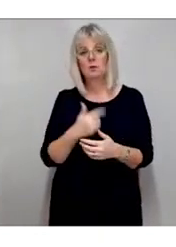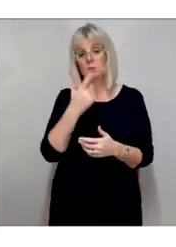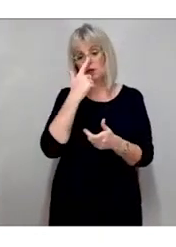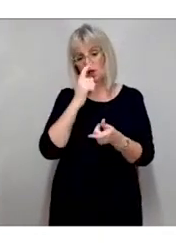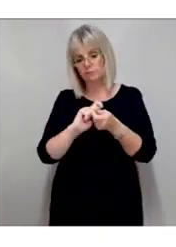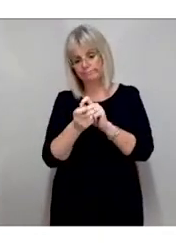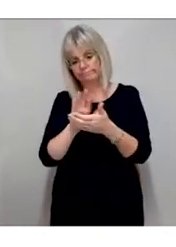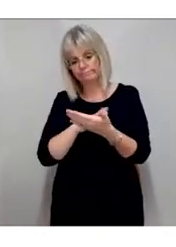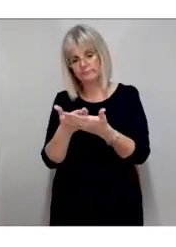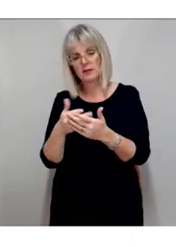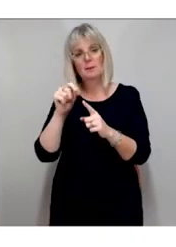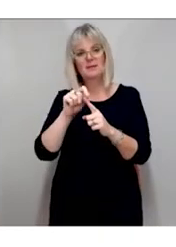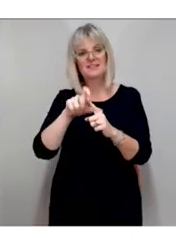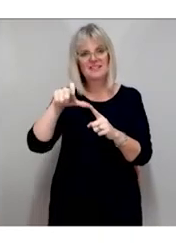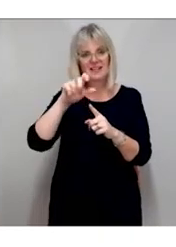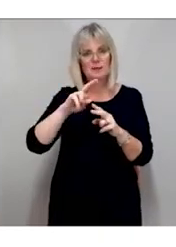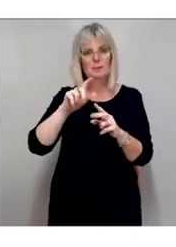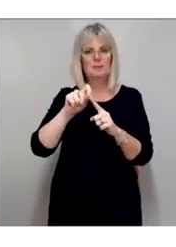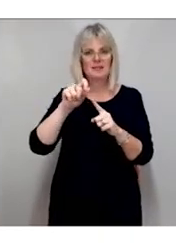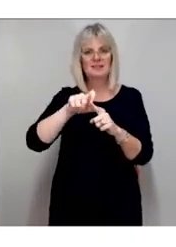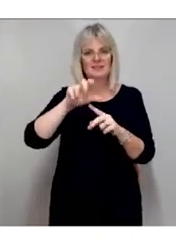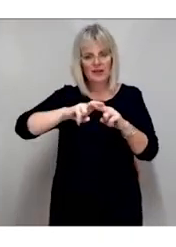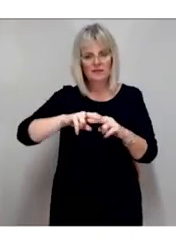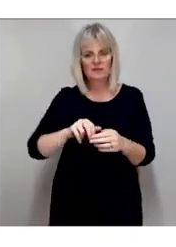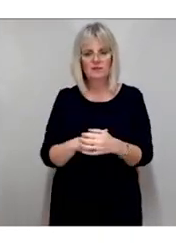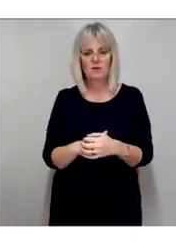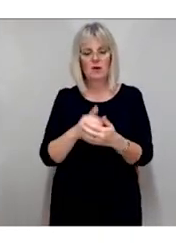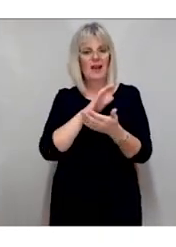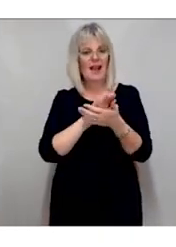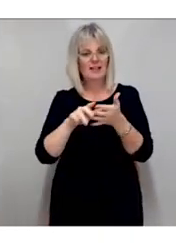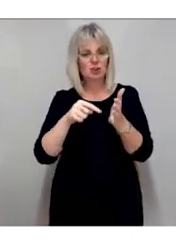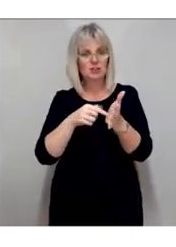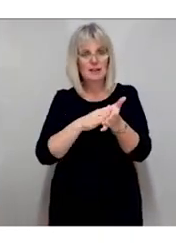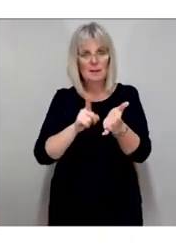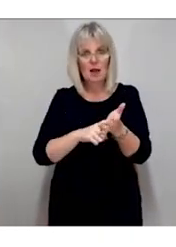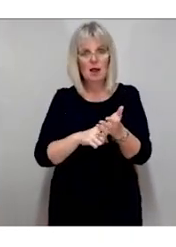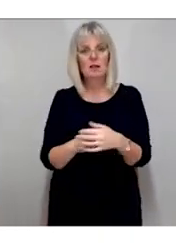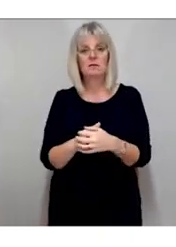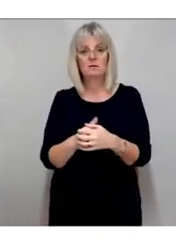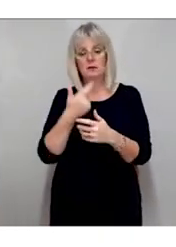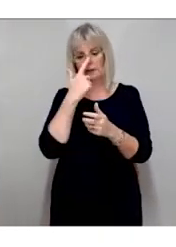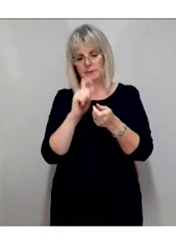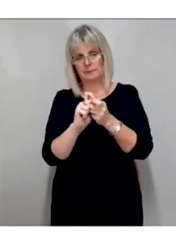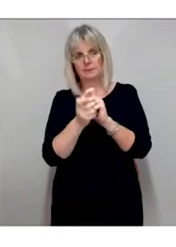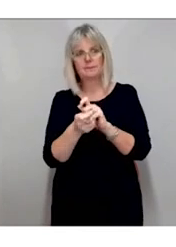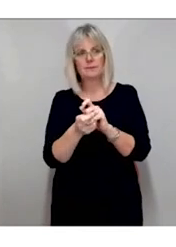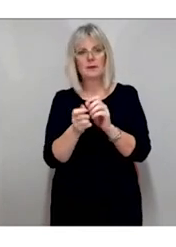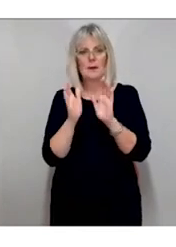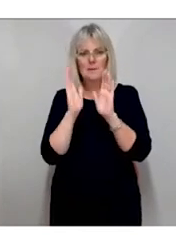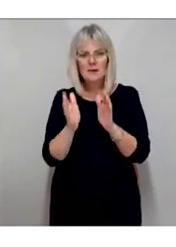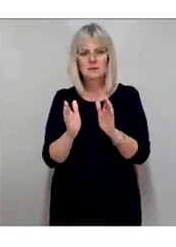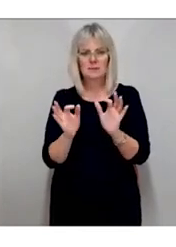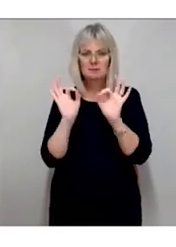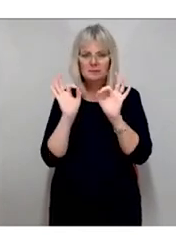EPUB. These formats must be accurate and legible if they are to be meaningful to the people they are intended for.